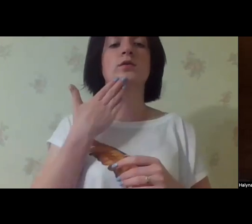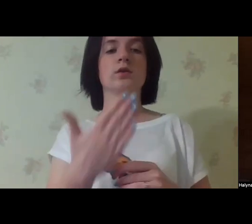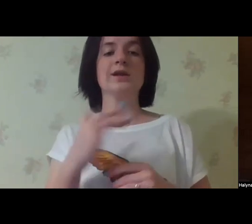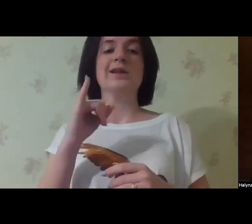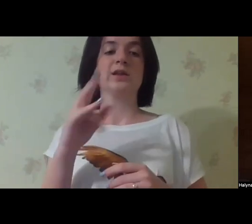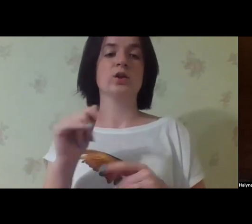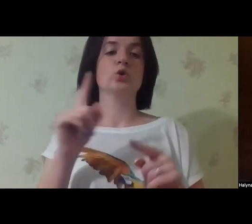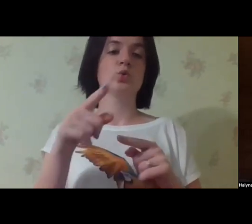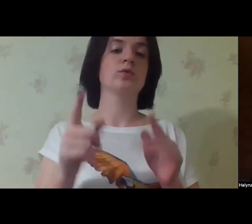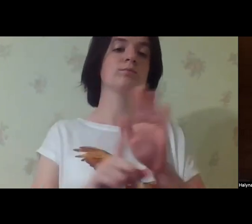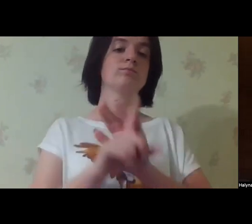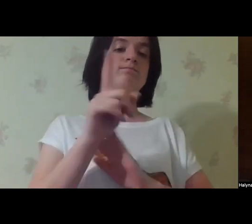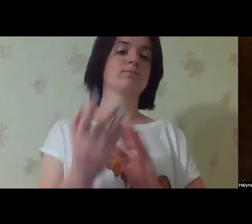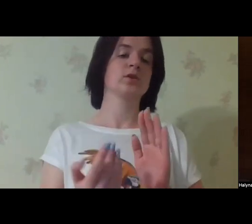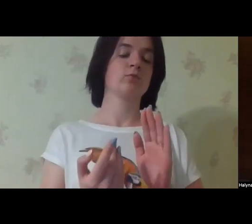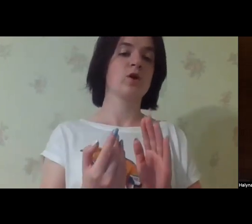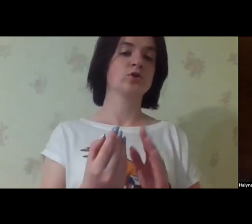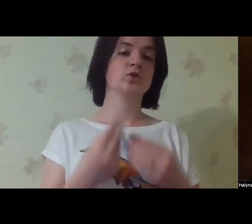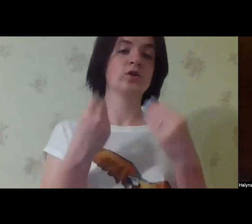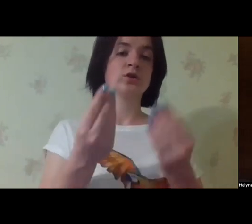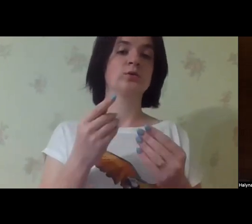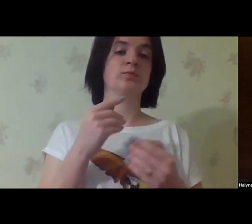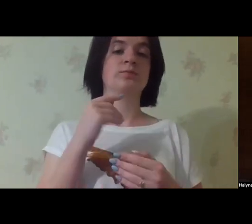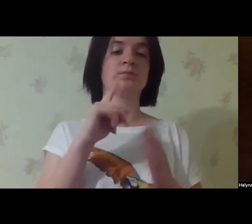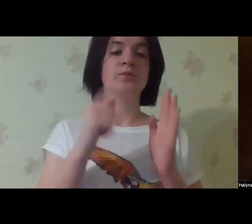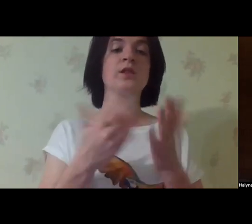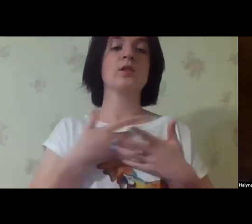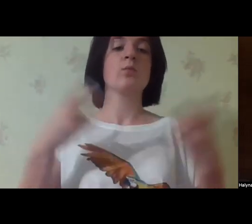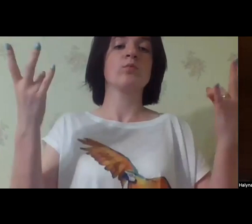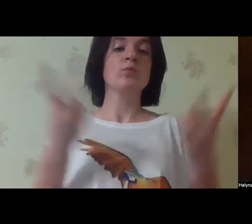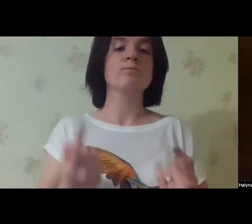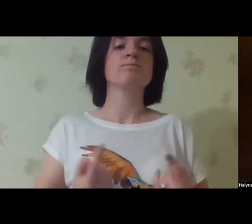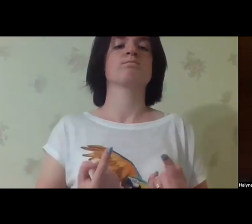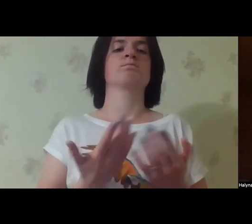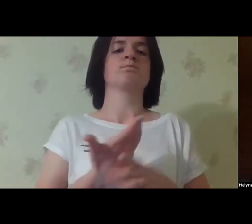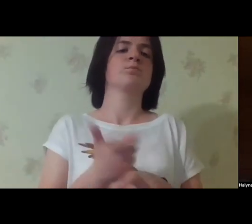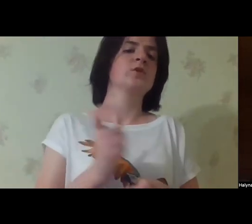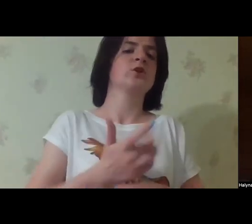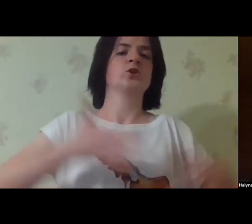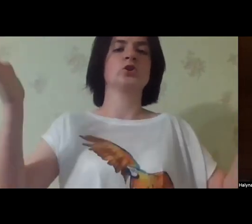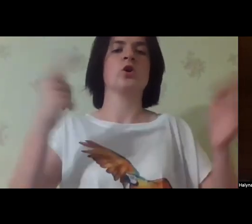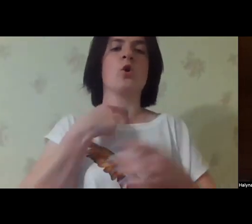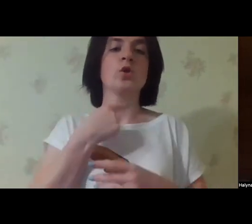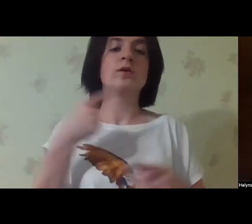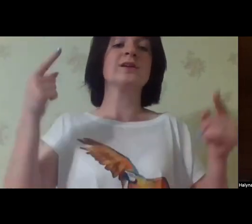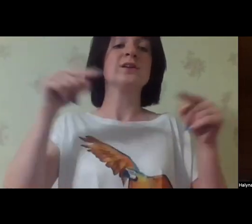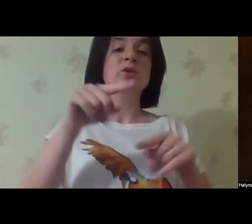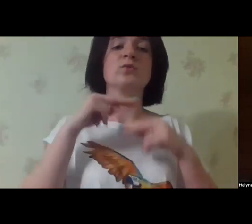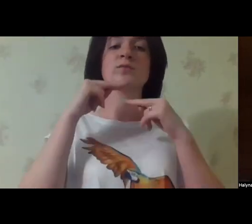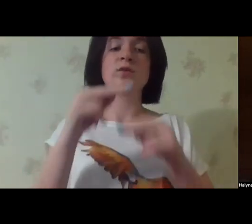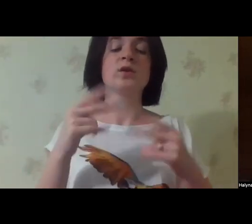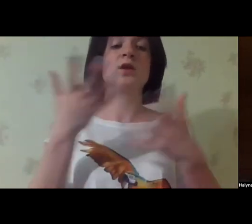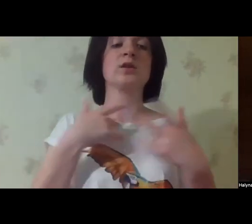aspect to mention. So thank you, Ina, for raising this question. We need more voices now.